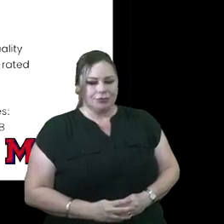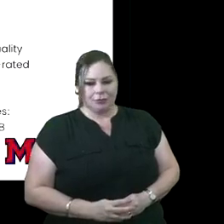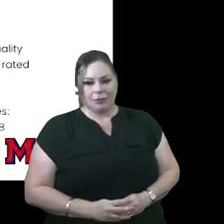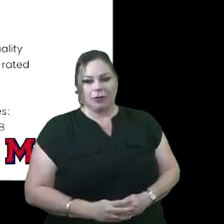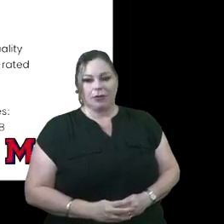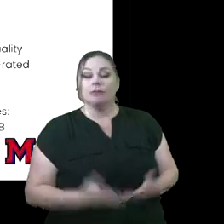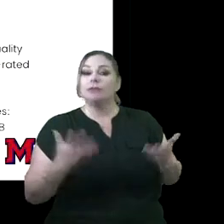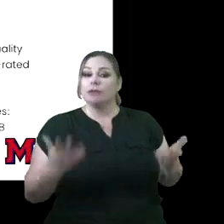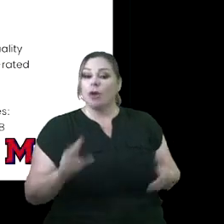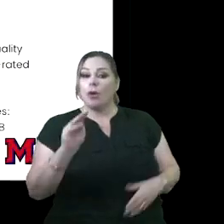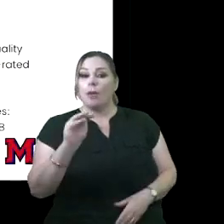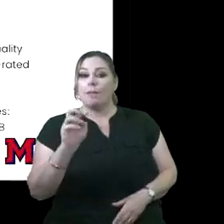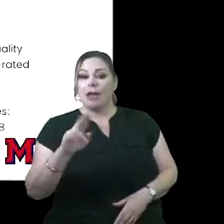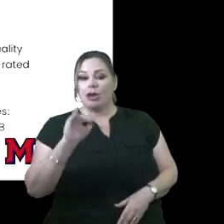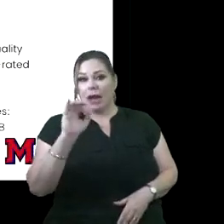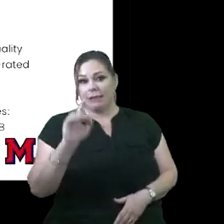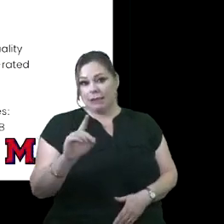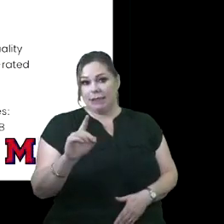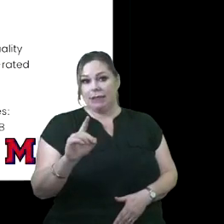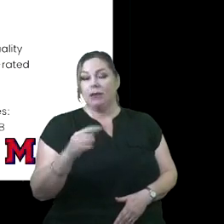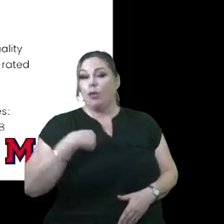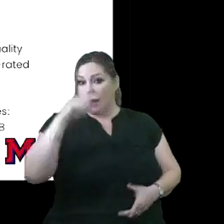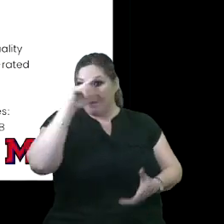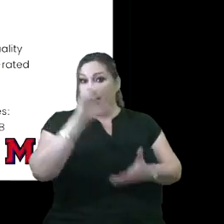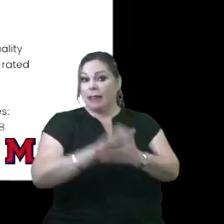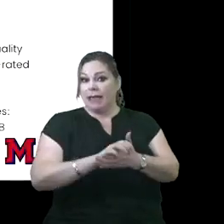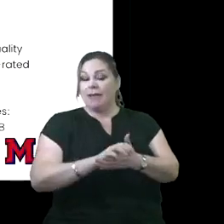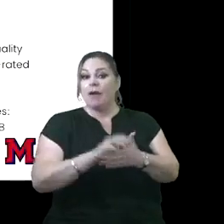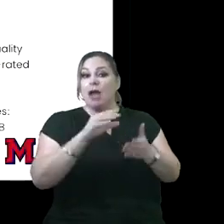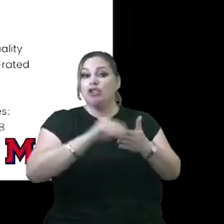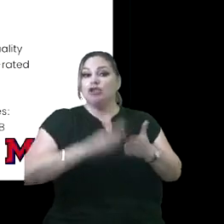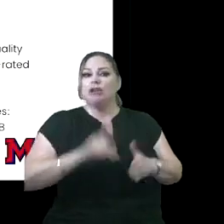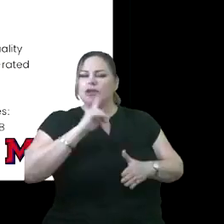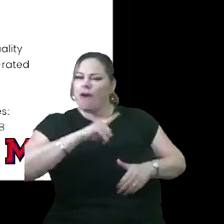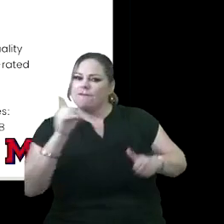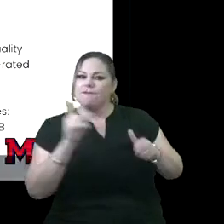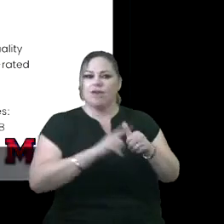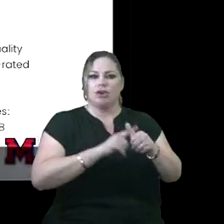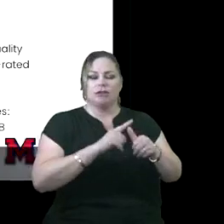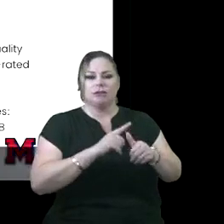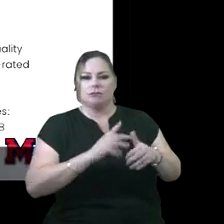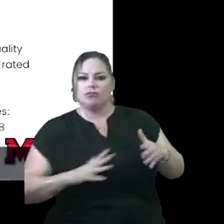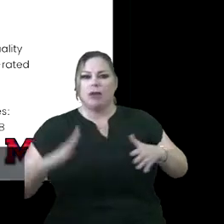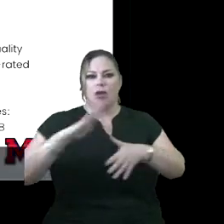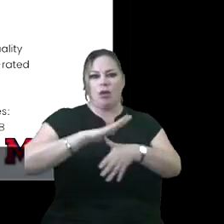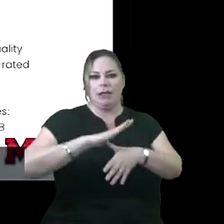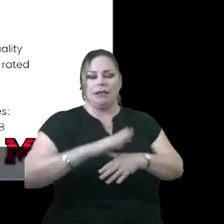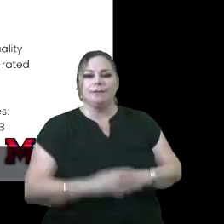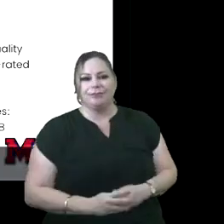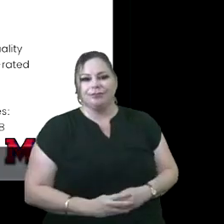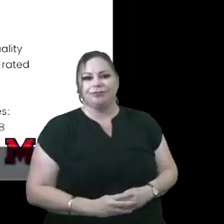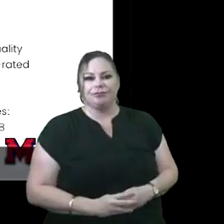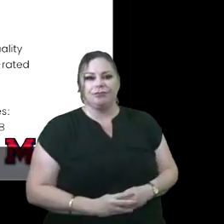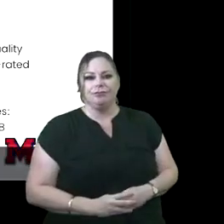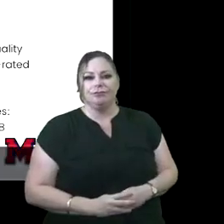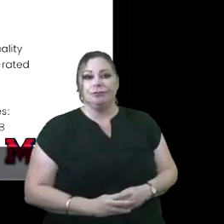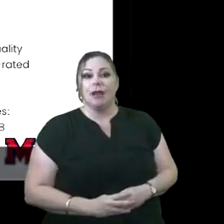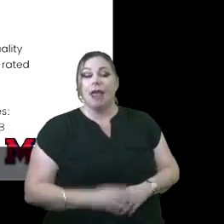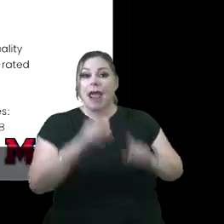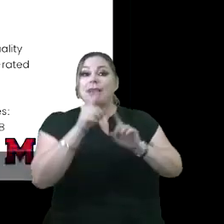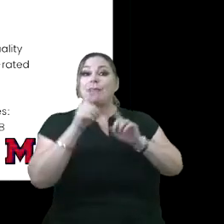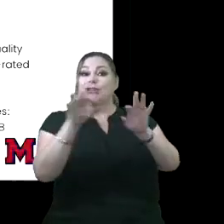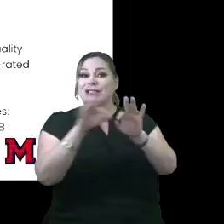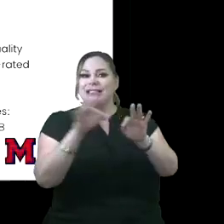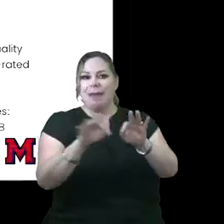So in Maine ISD, we believe in putting scholars first and where this really lives is in our mission